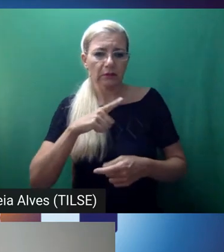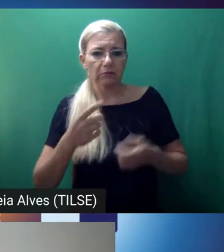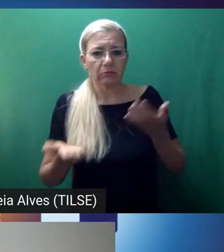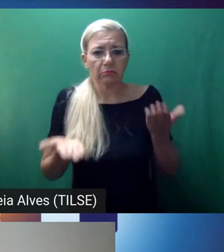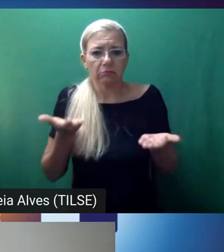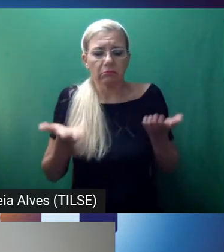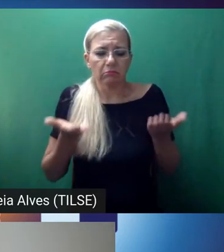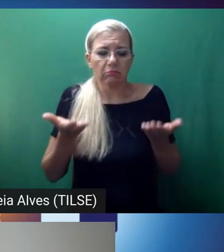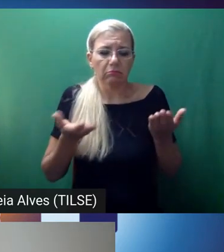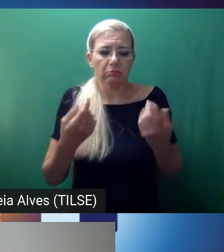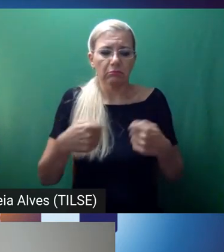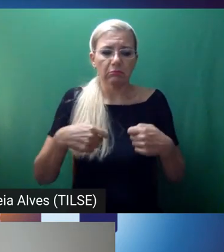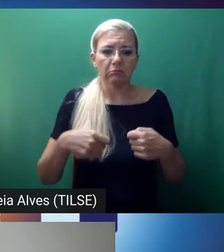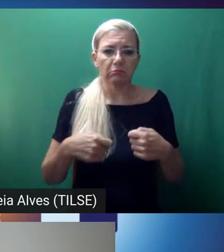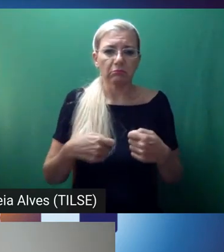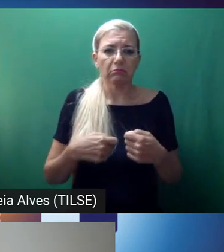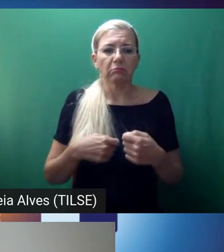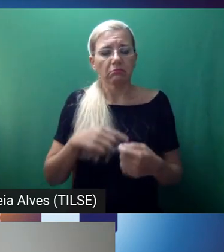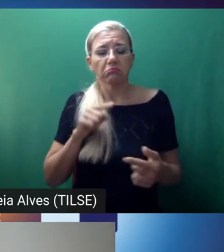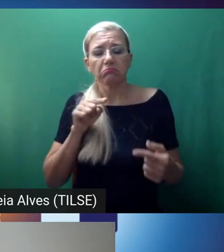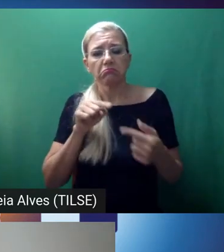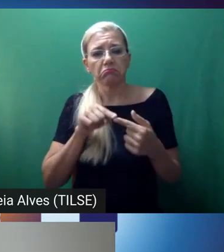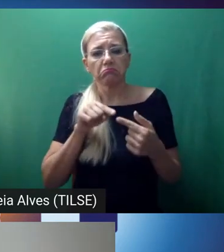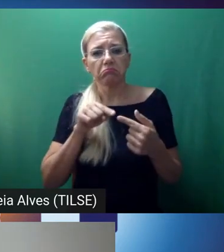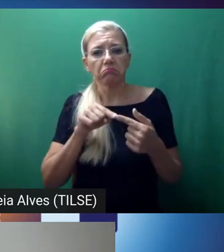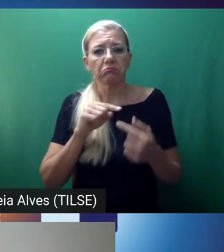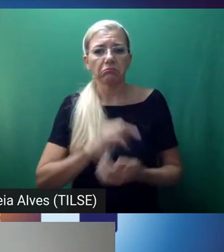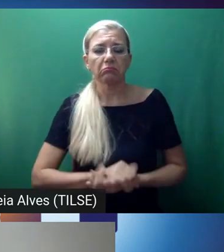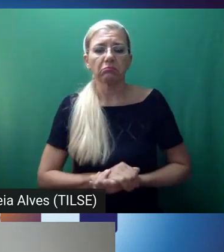yeah? Yeah. I agree. Yeah.